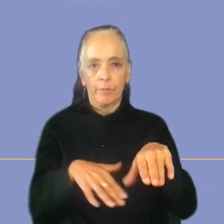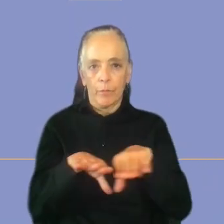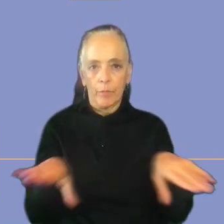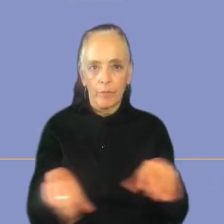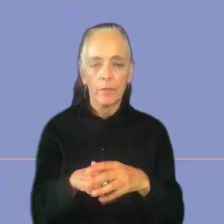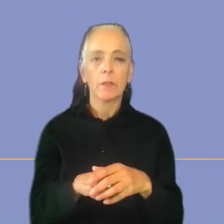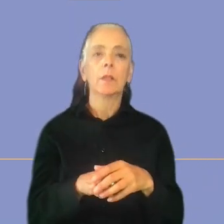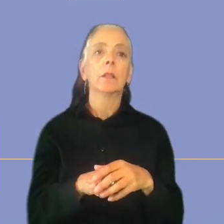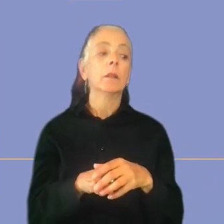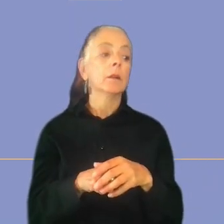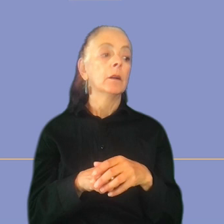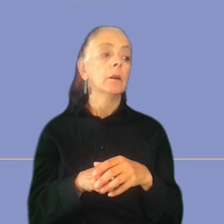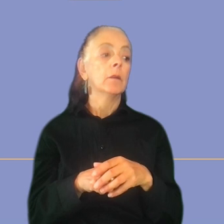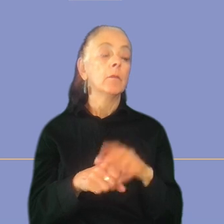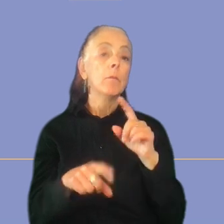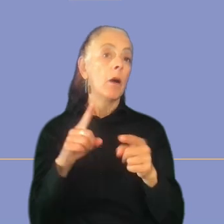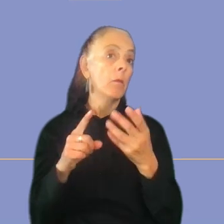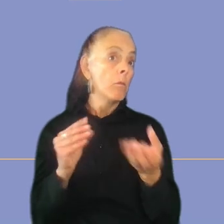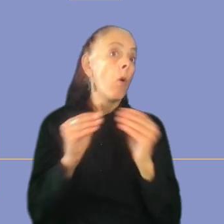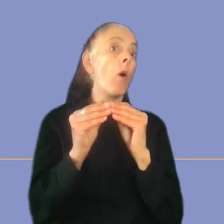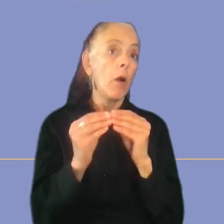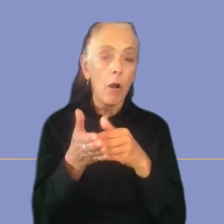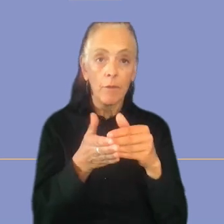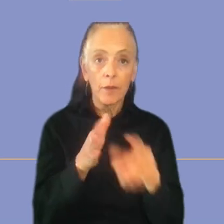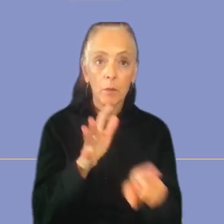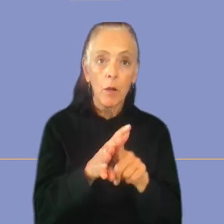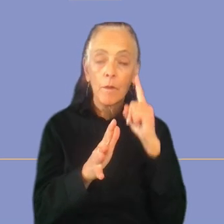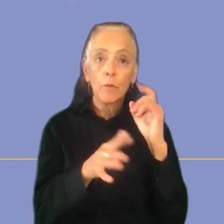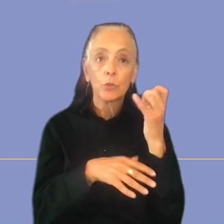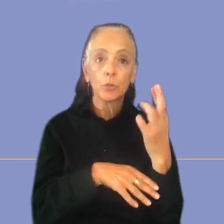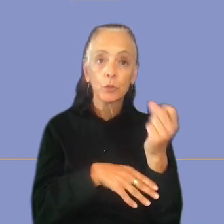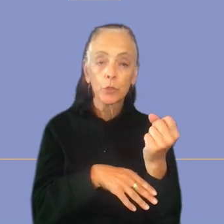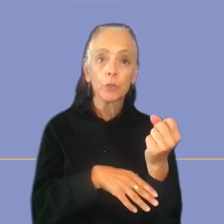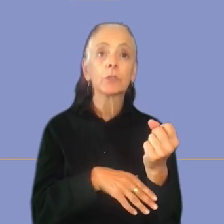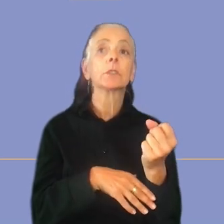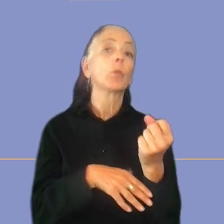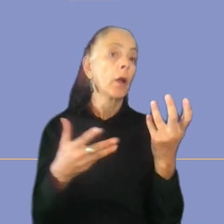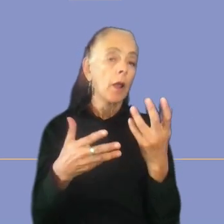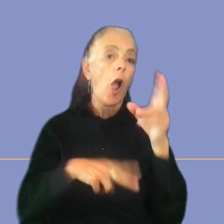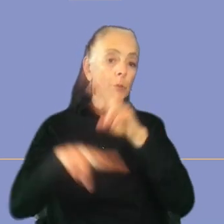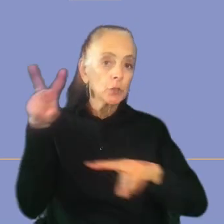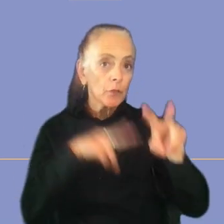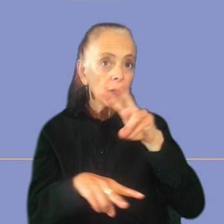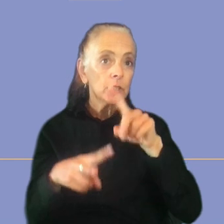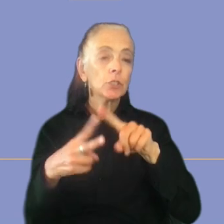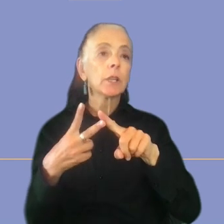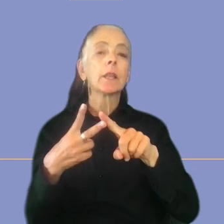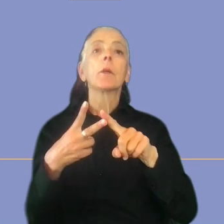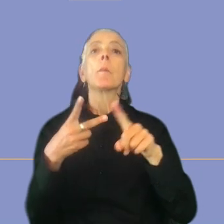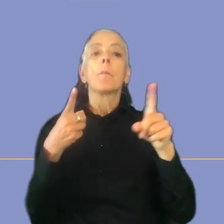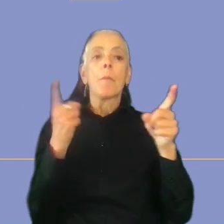And there are two things that are more mentioned and also for juniors. So this is observation and managing the participant